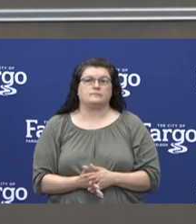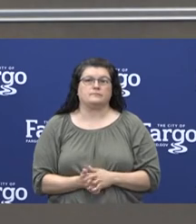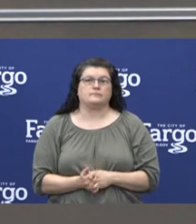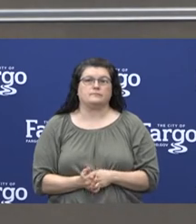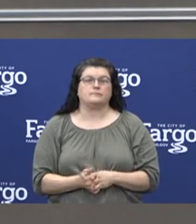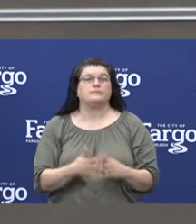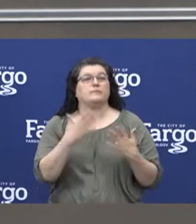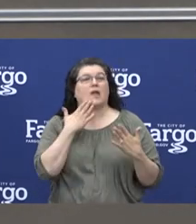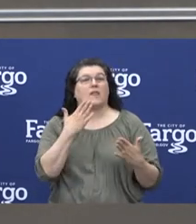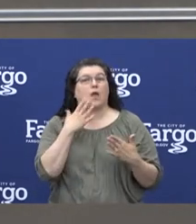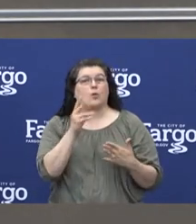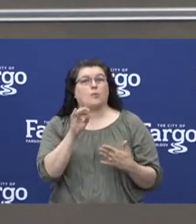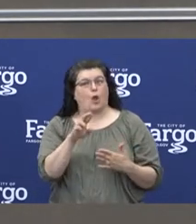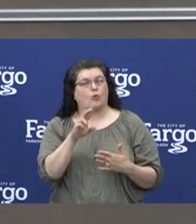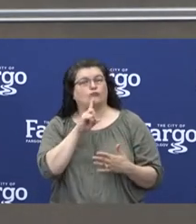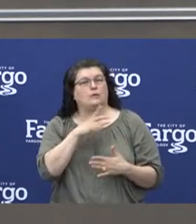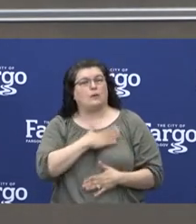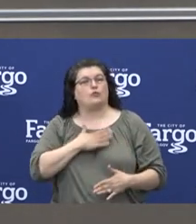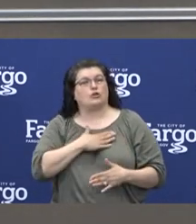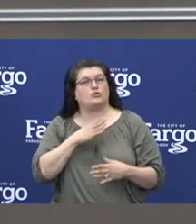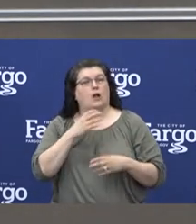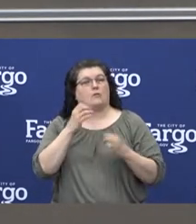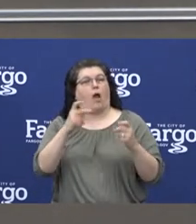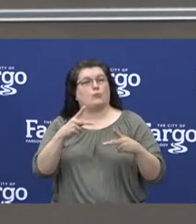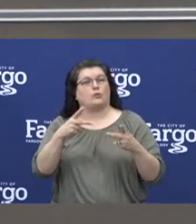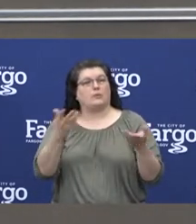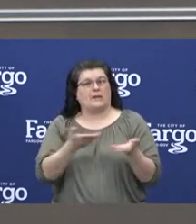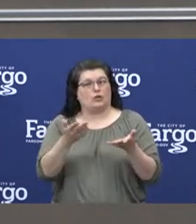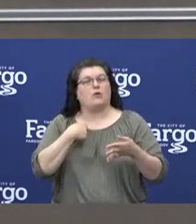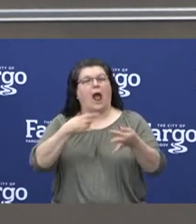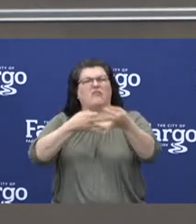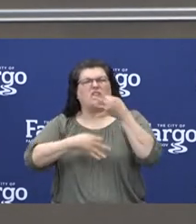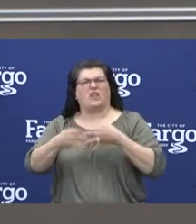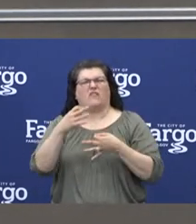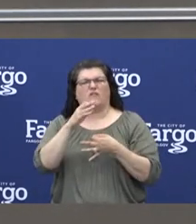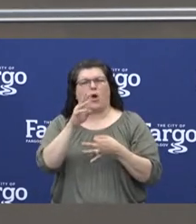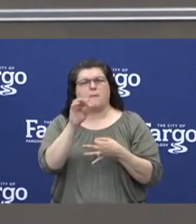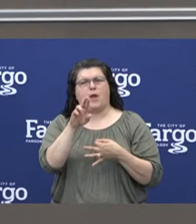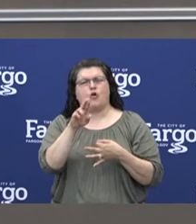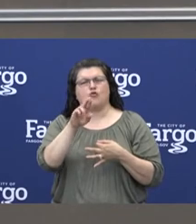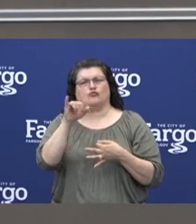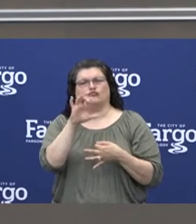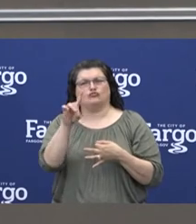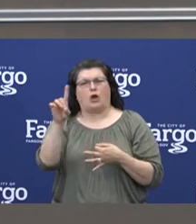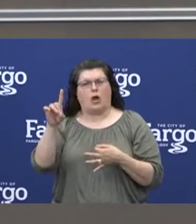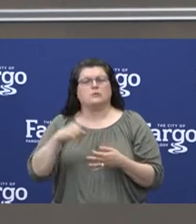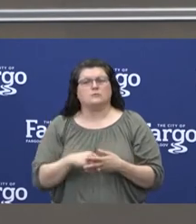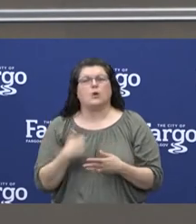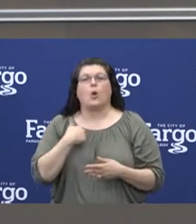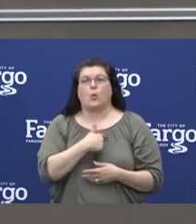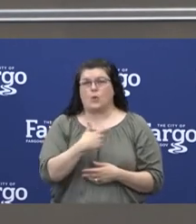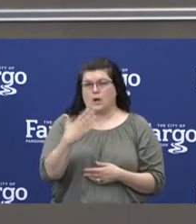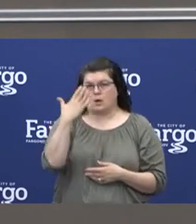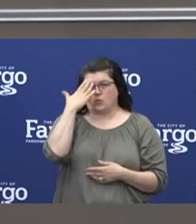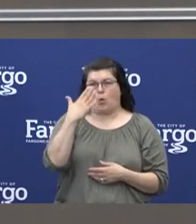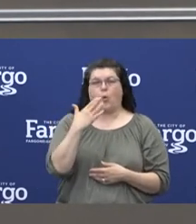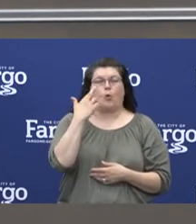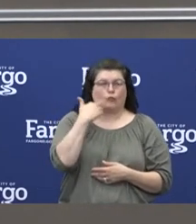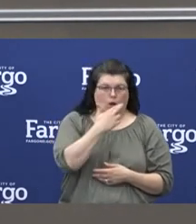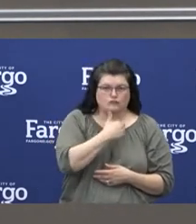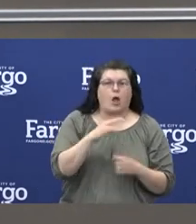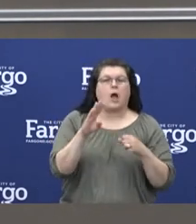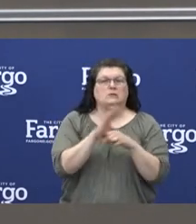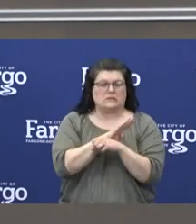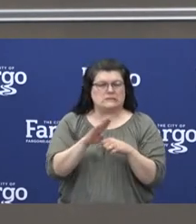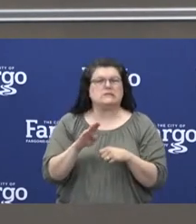Thank you, Mayor, and I appreciate the opportunity to be here and filling in for Mayor Judd. Obviously, we know our restaurants and businesses are